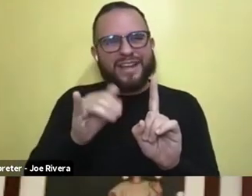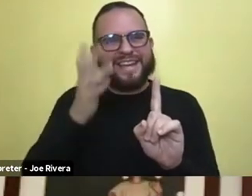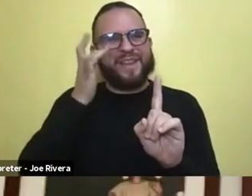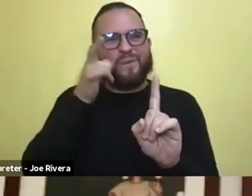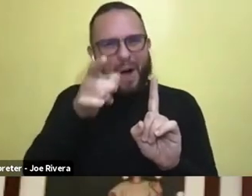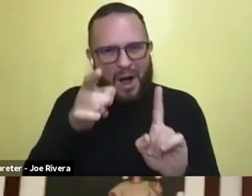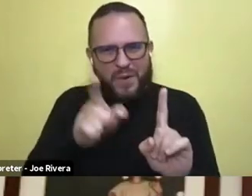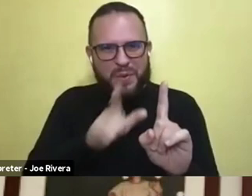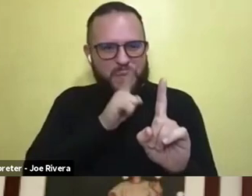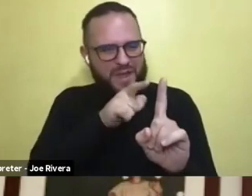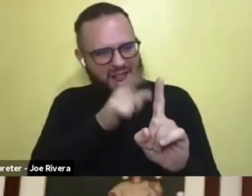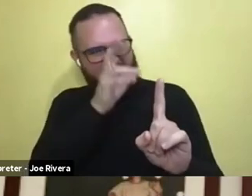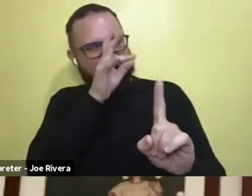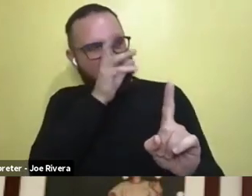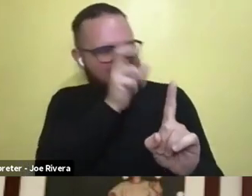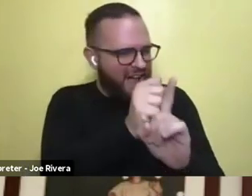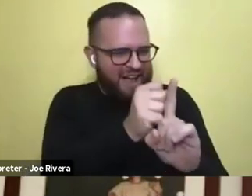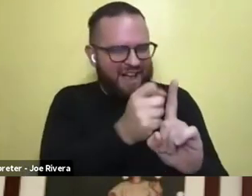to, to play it?